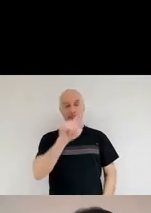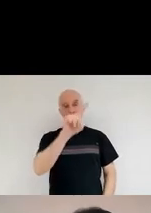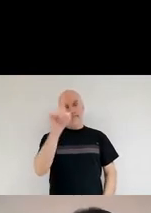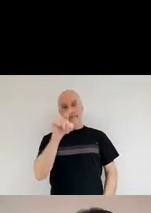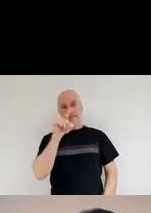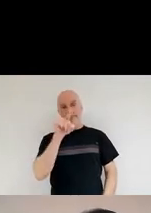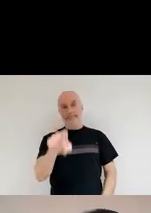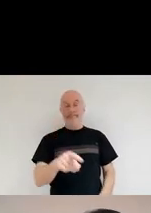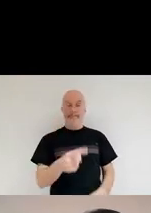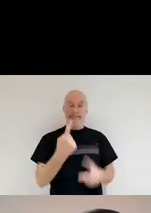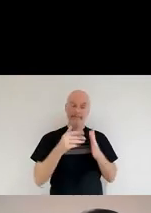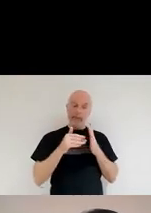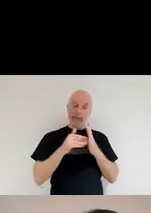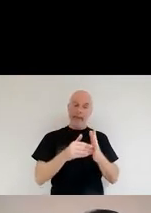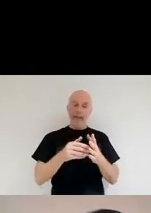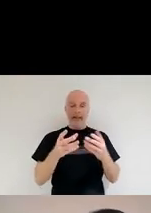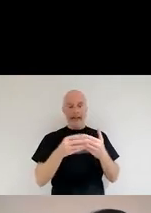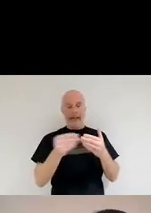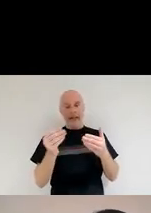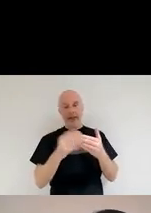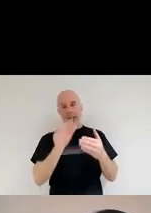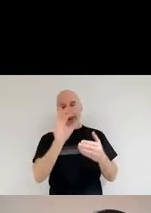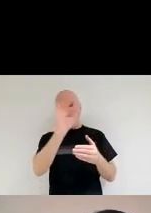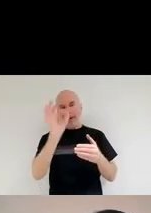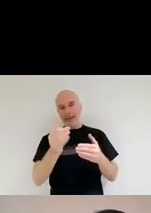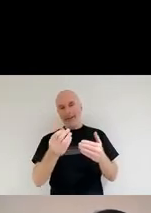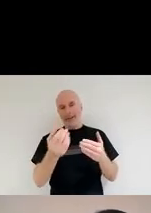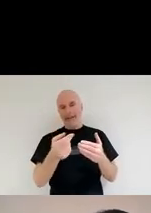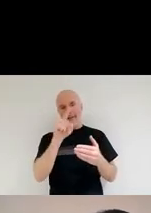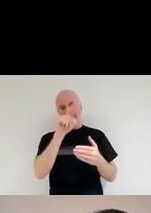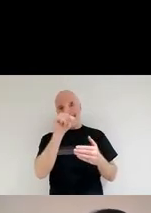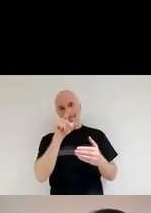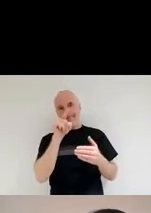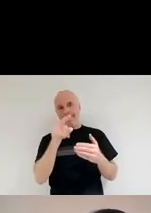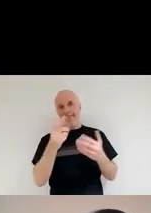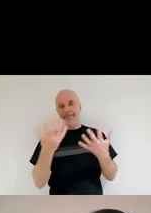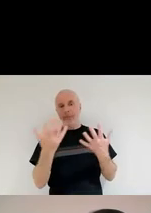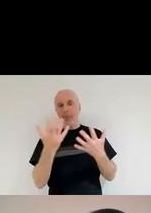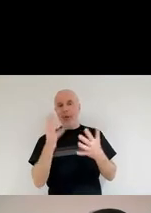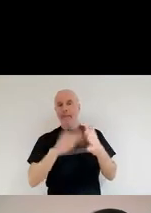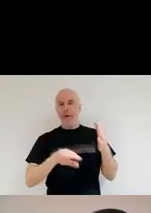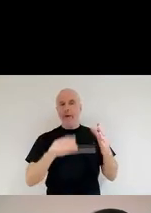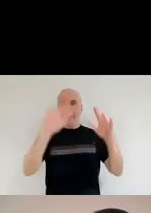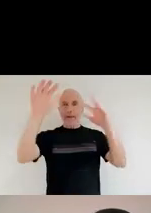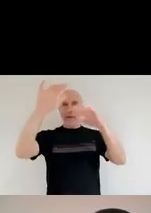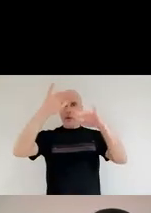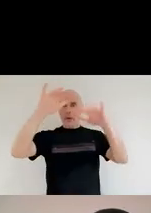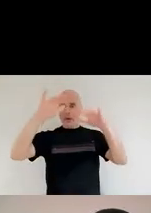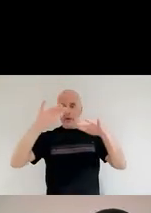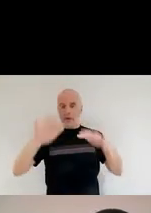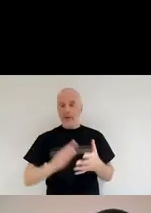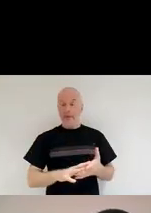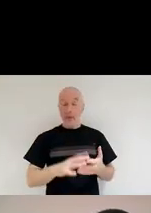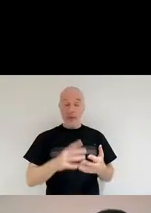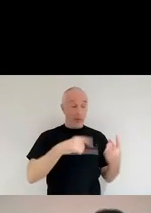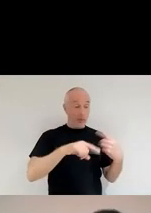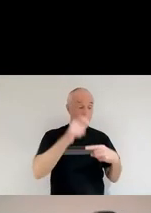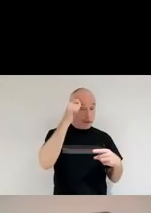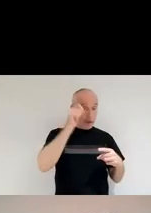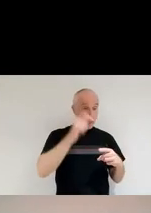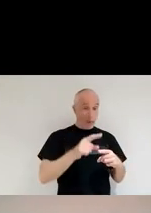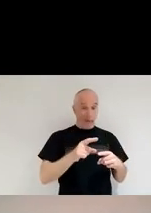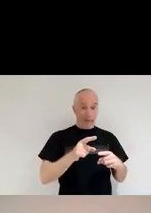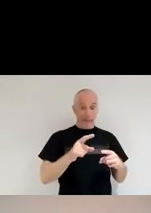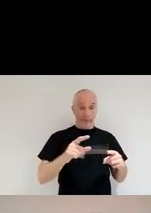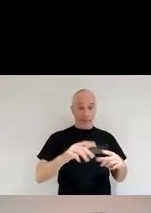So from this talk, we know a little bit already what dust needs to form, right? So the